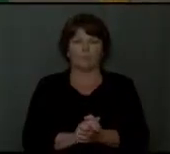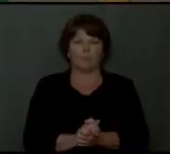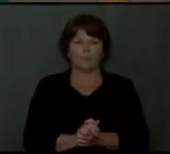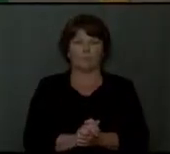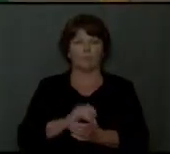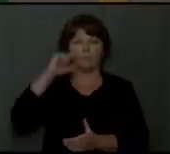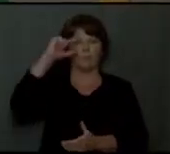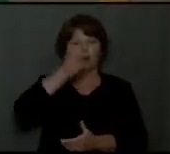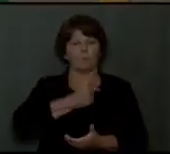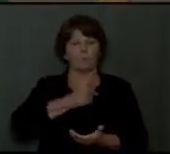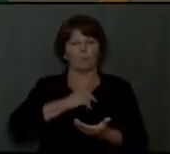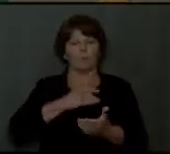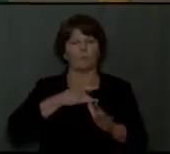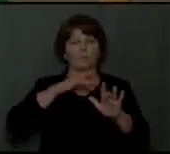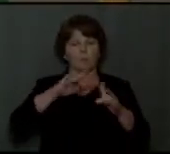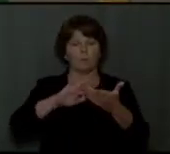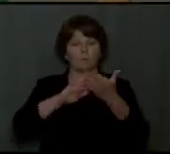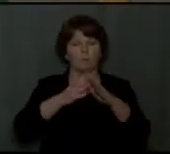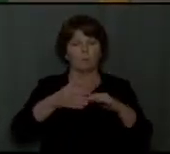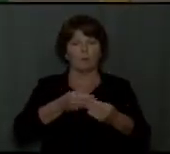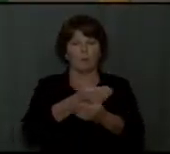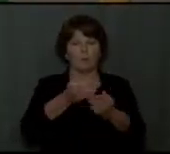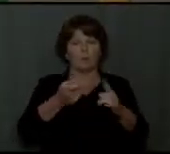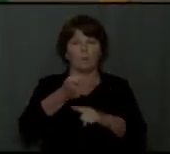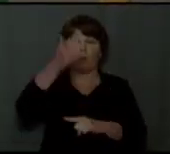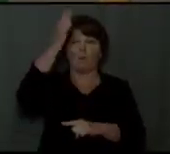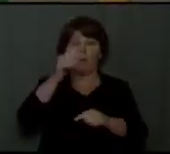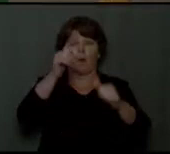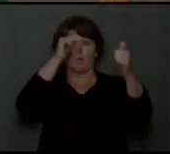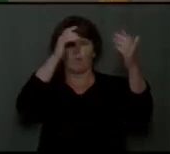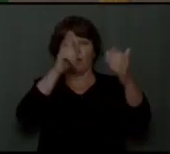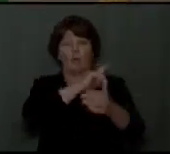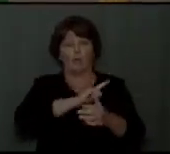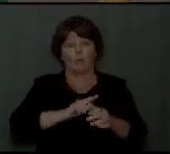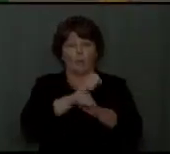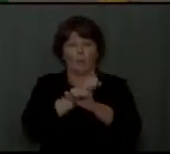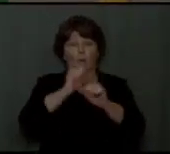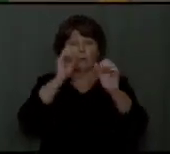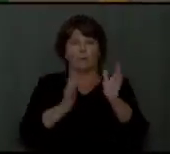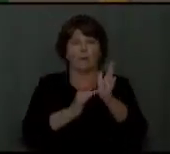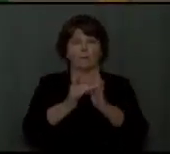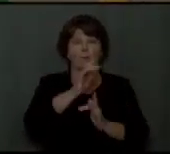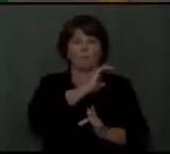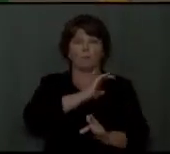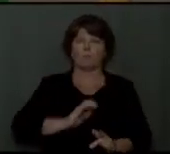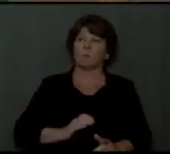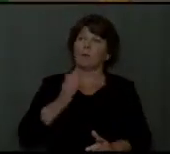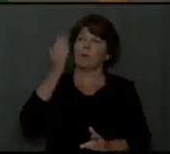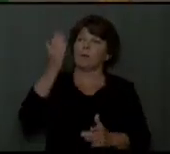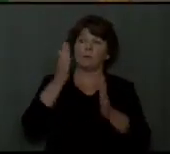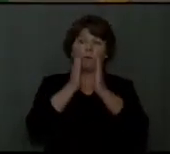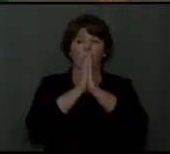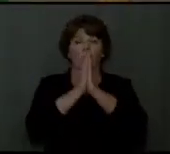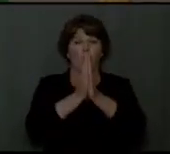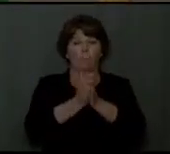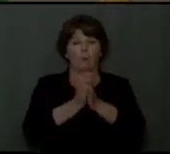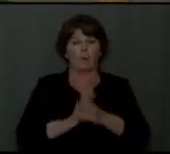Grace, mercy, and peace be to you from God the Father and from our Lord and our Savior, Christ Jesus. Amen.